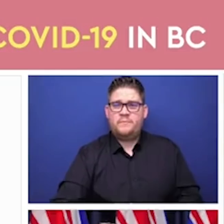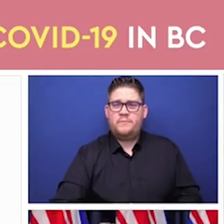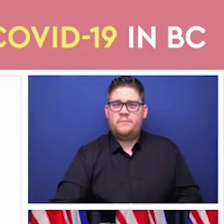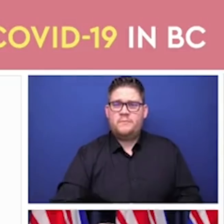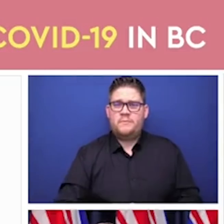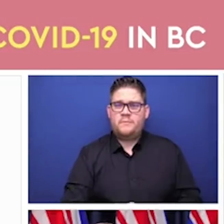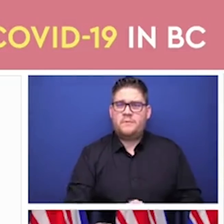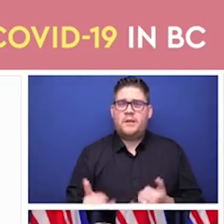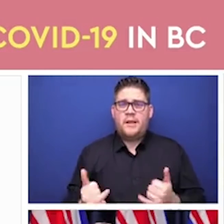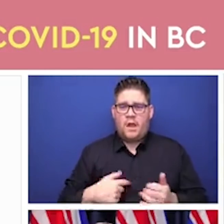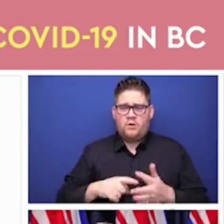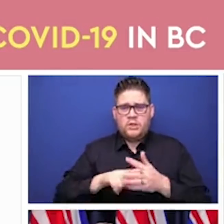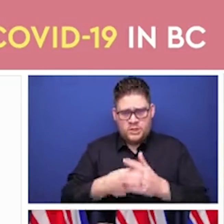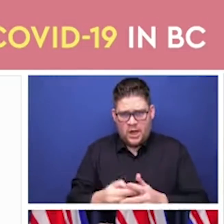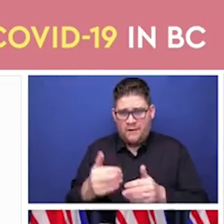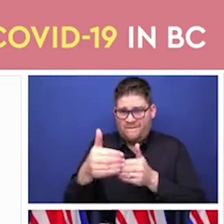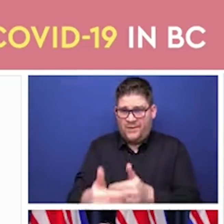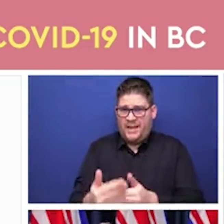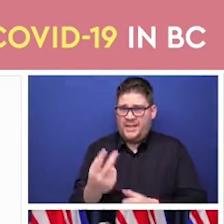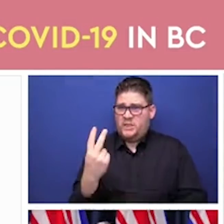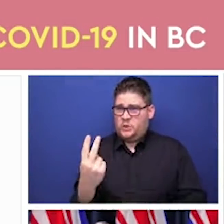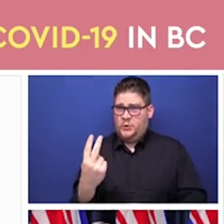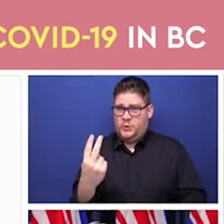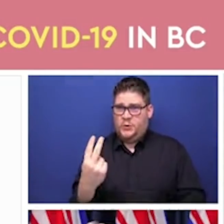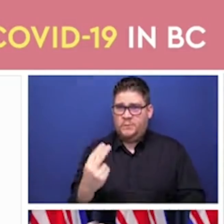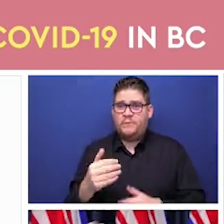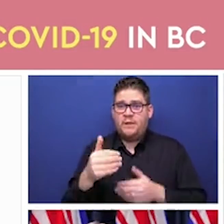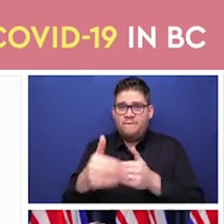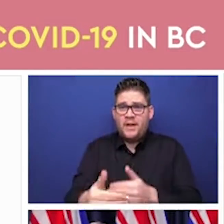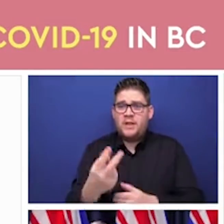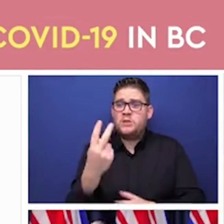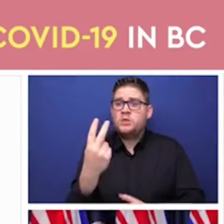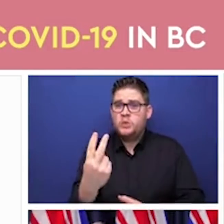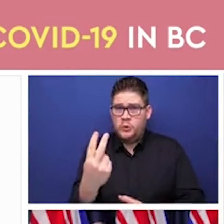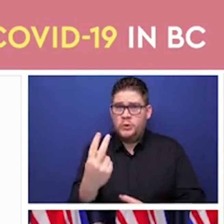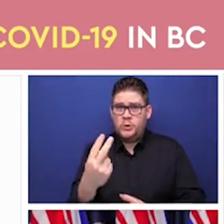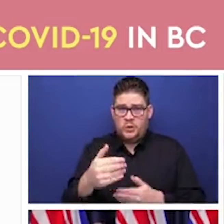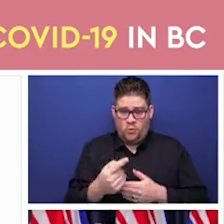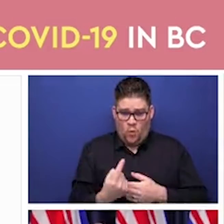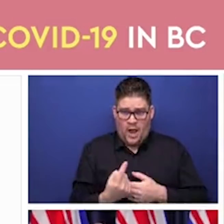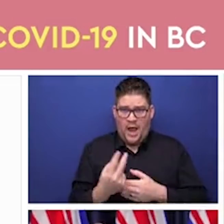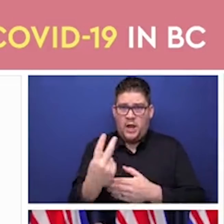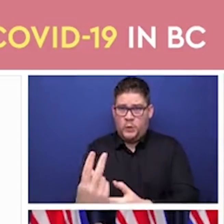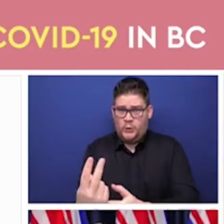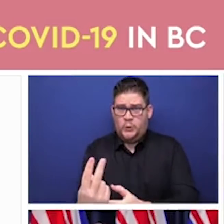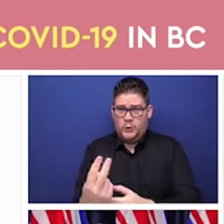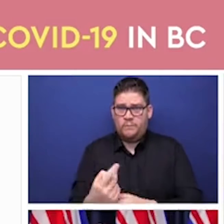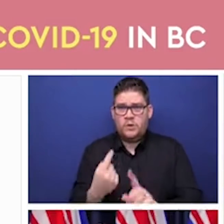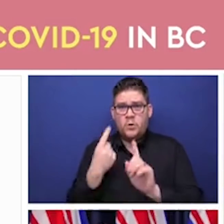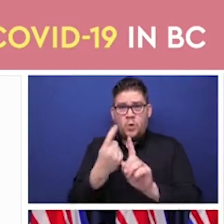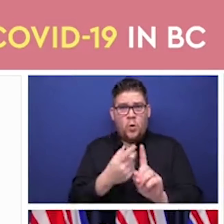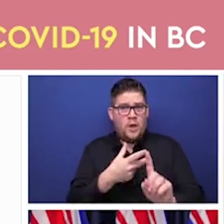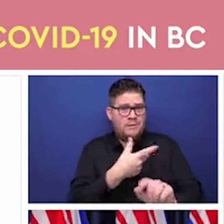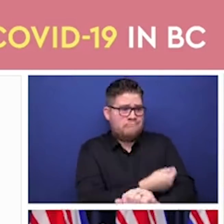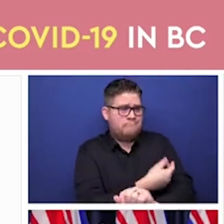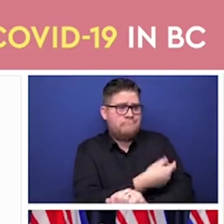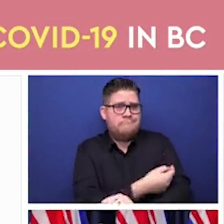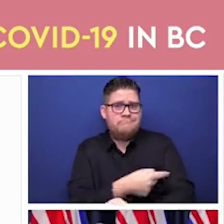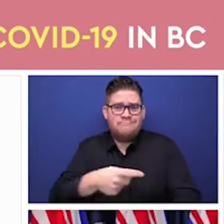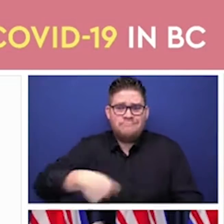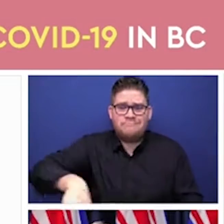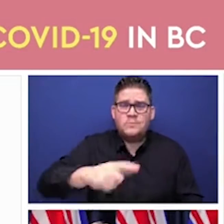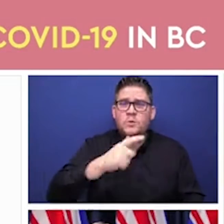three we move into the broader general population where we will be approaching it using age-based groups. Next slide.